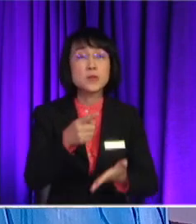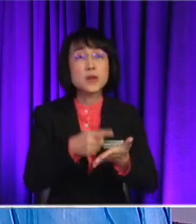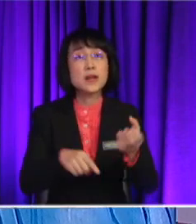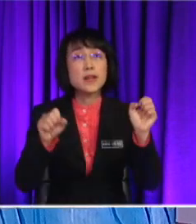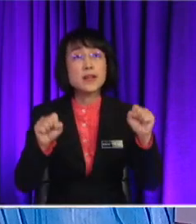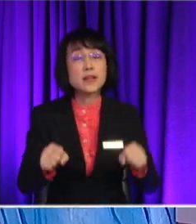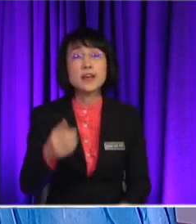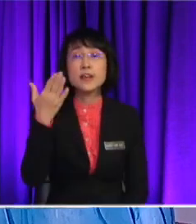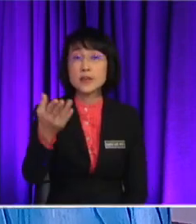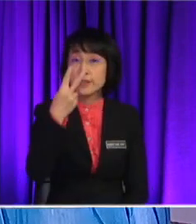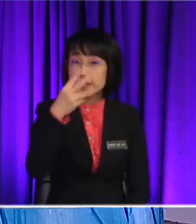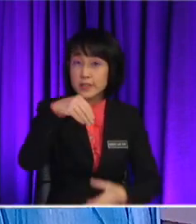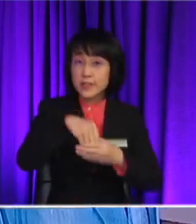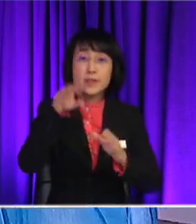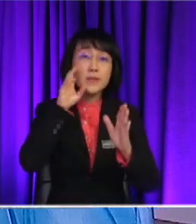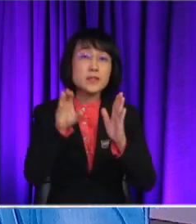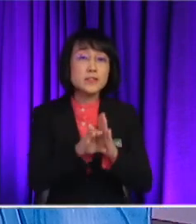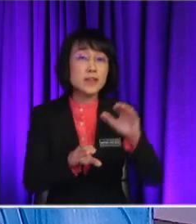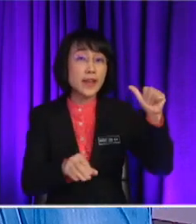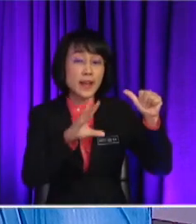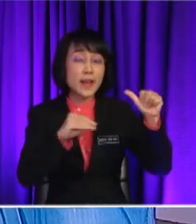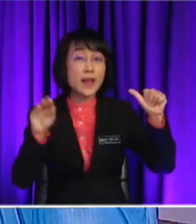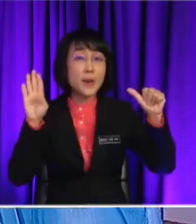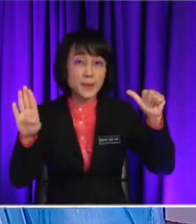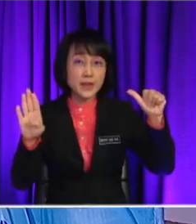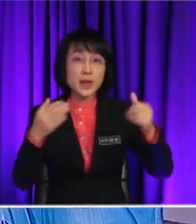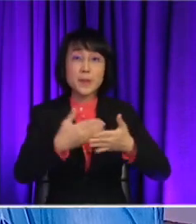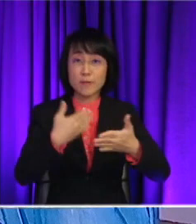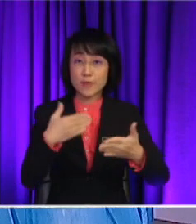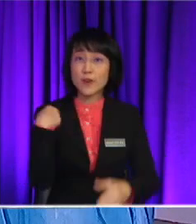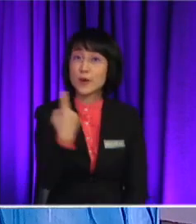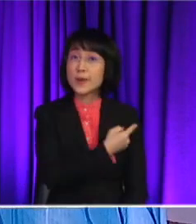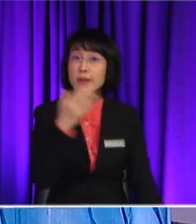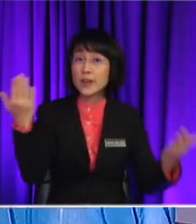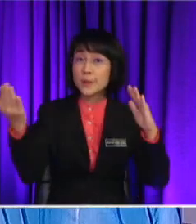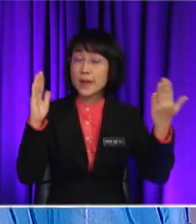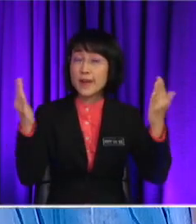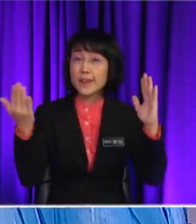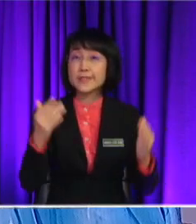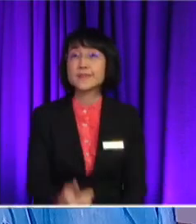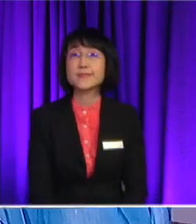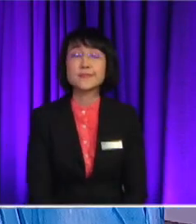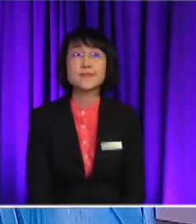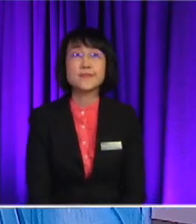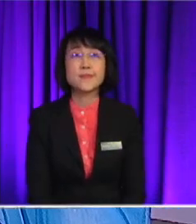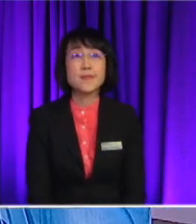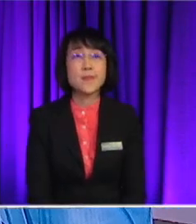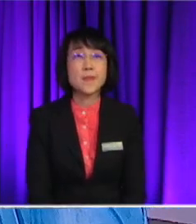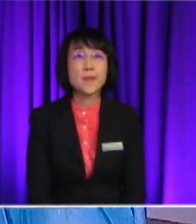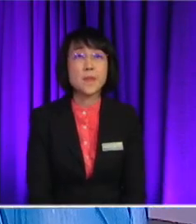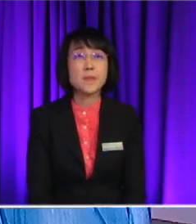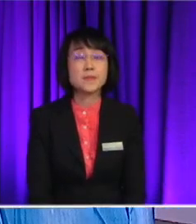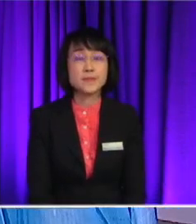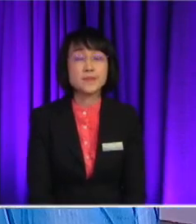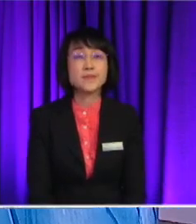in picture A and picture B before we compare them? So maybe I would like to ask anyone of you